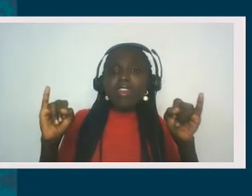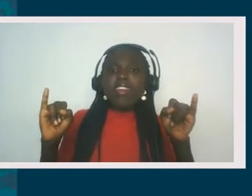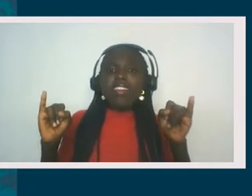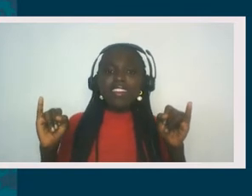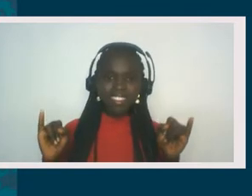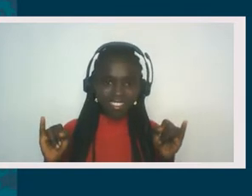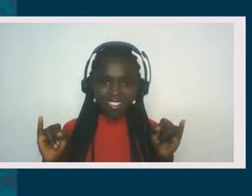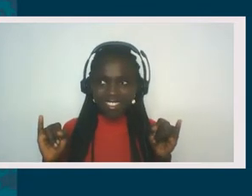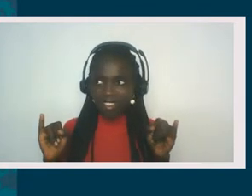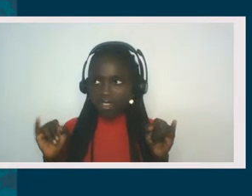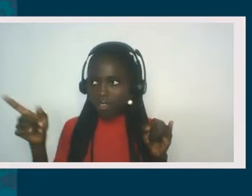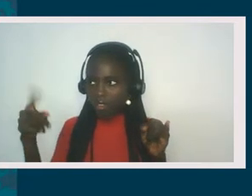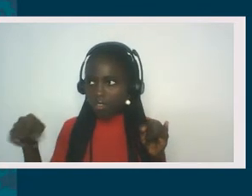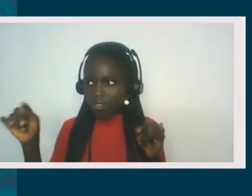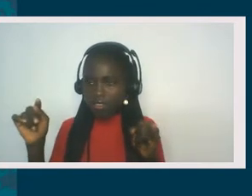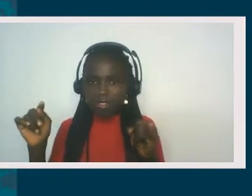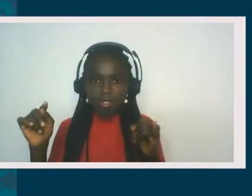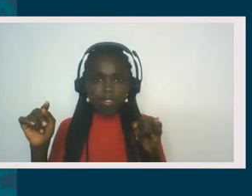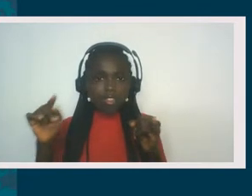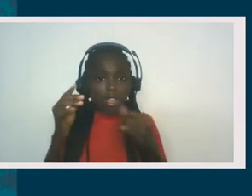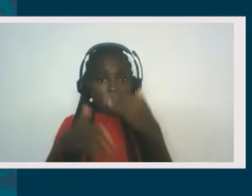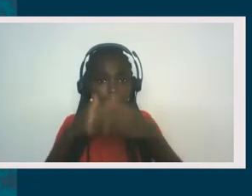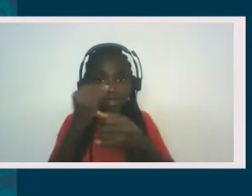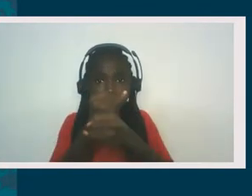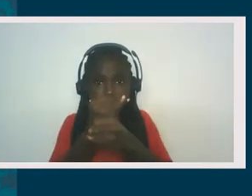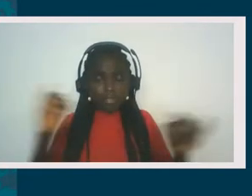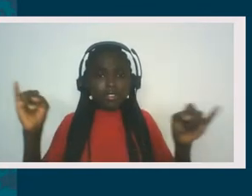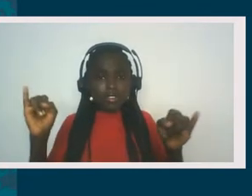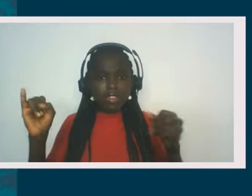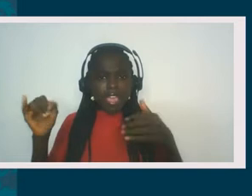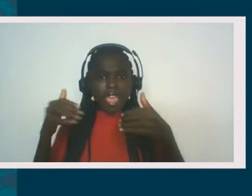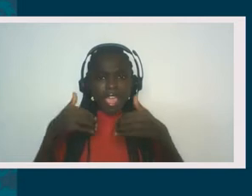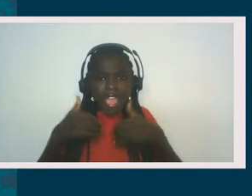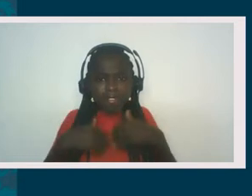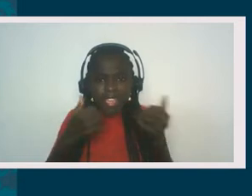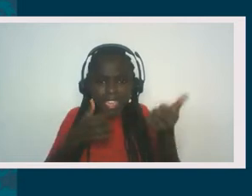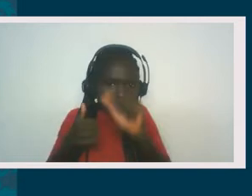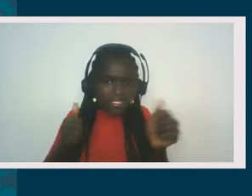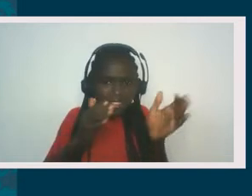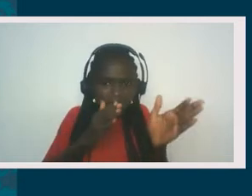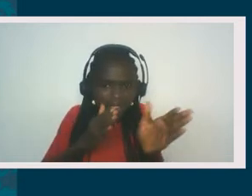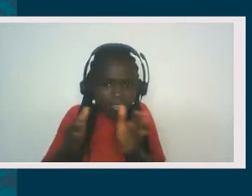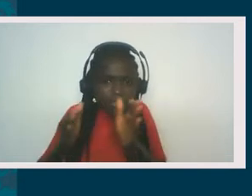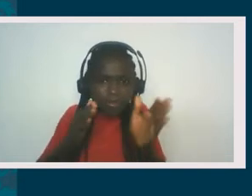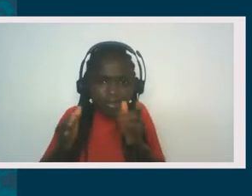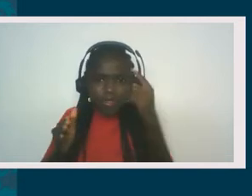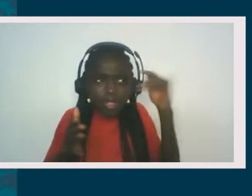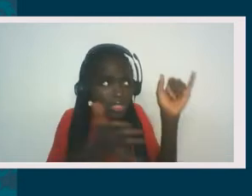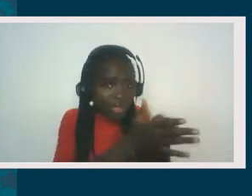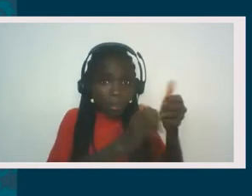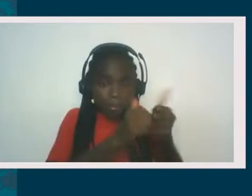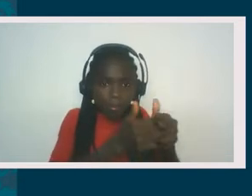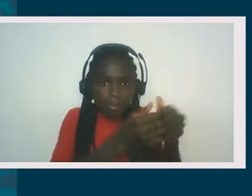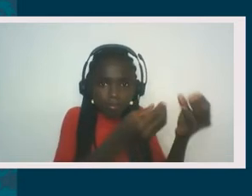um, strategy and policy to rectify that wrong. so today in Jamaica,